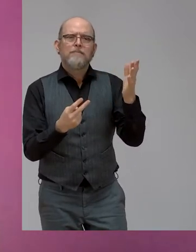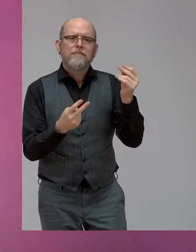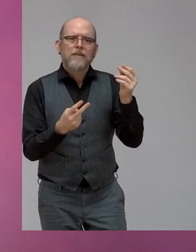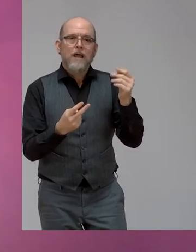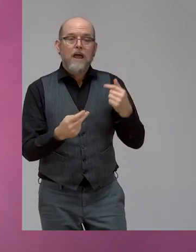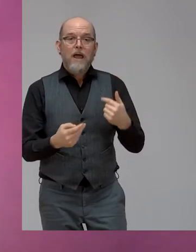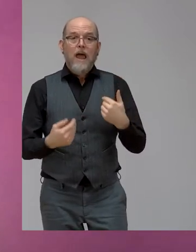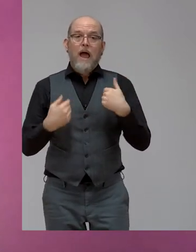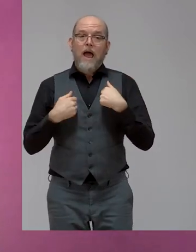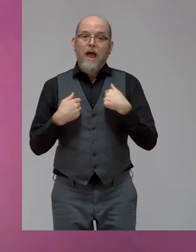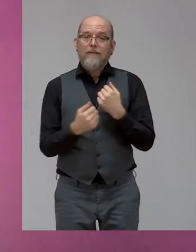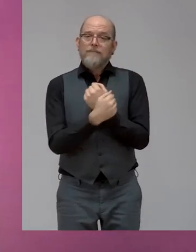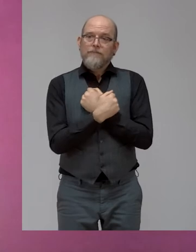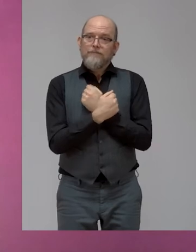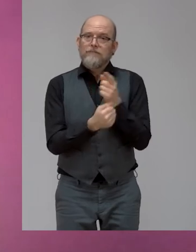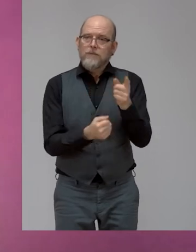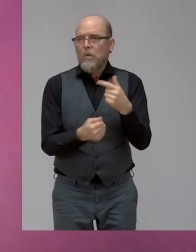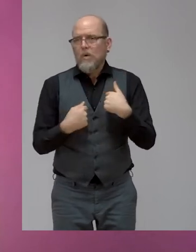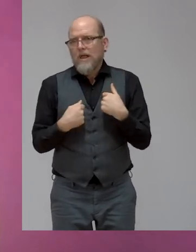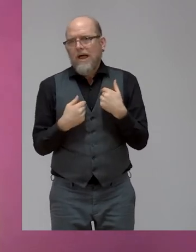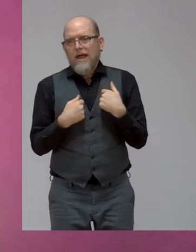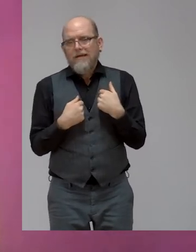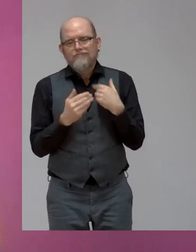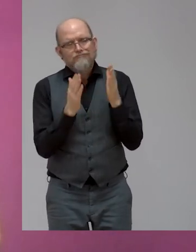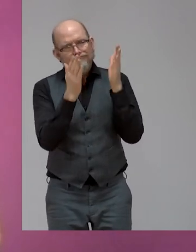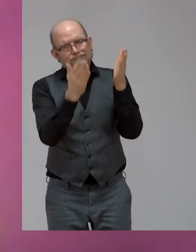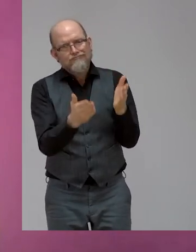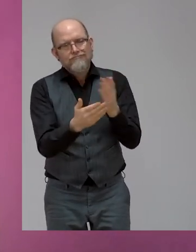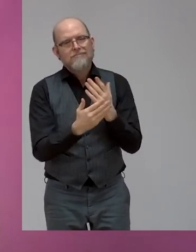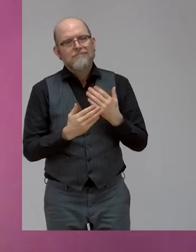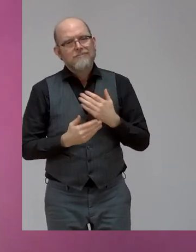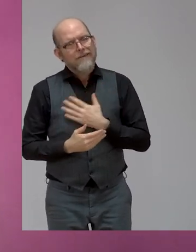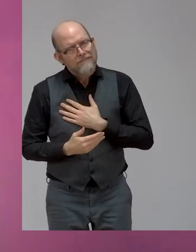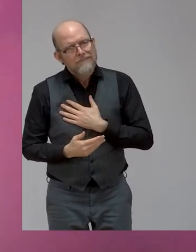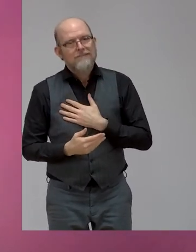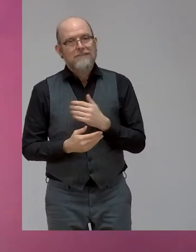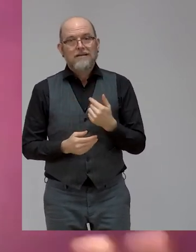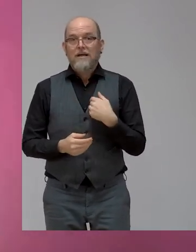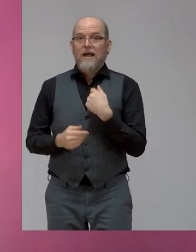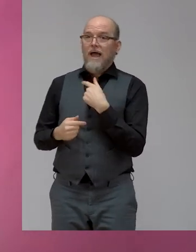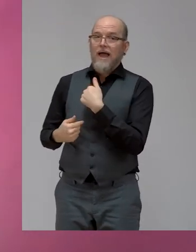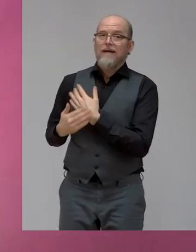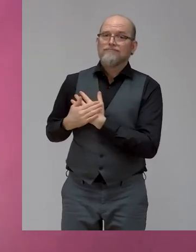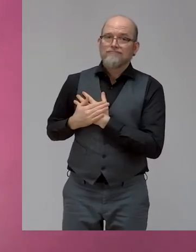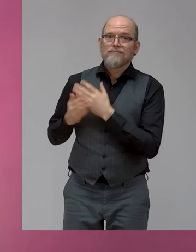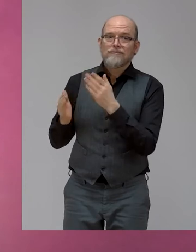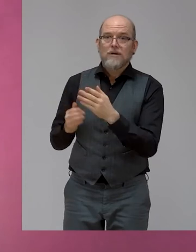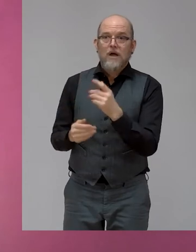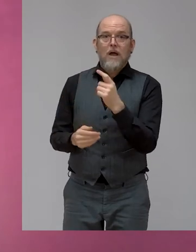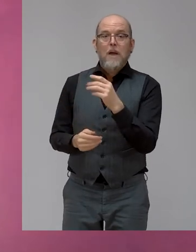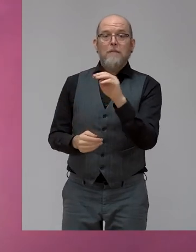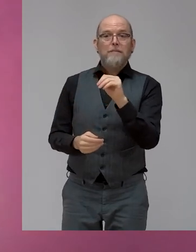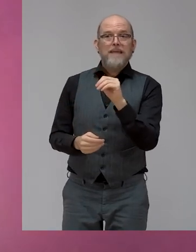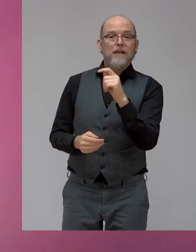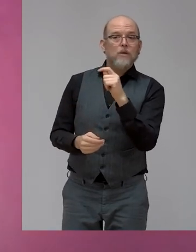I was thinking about this, and I think I love you too is important, because if you say I love you and no one says it back, it's a bit